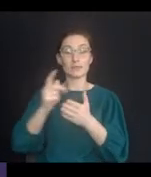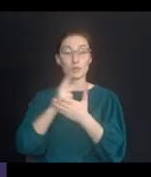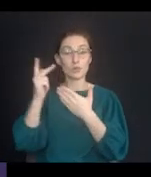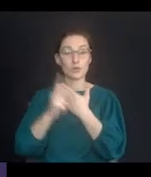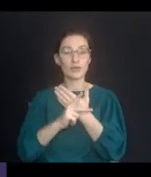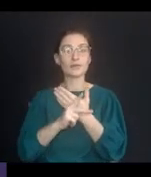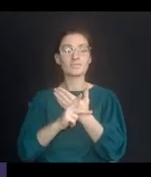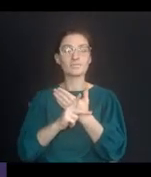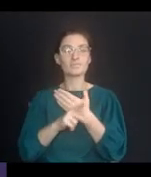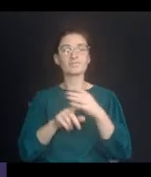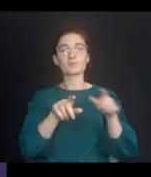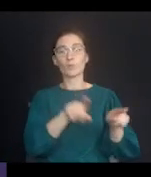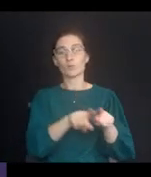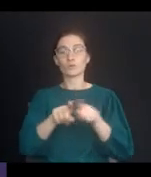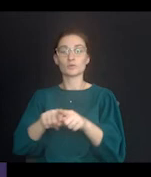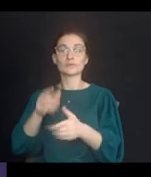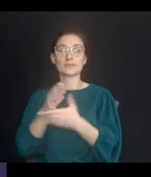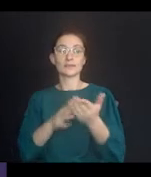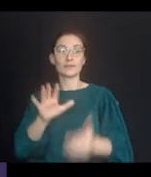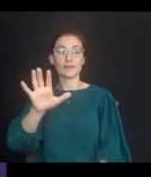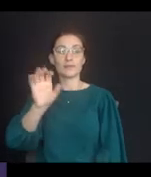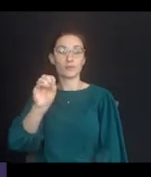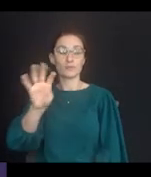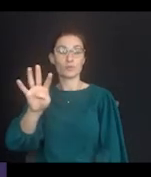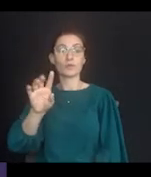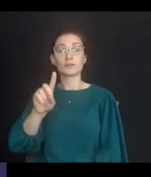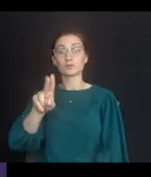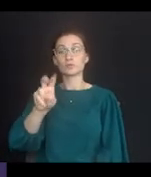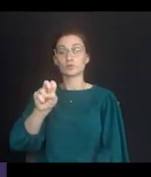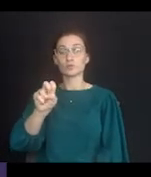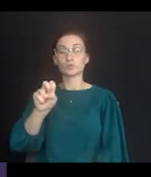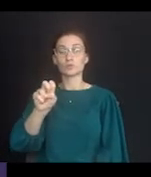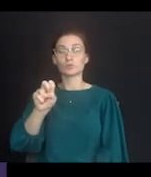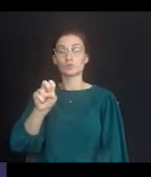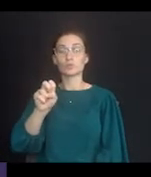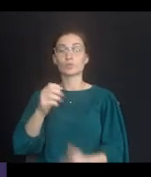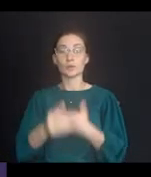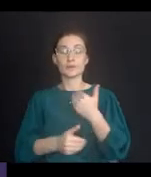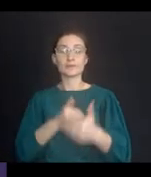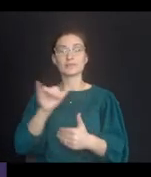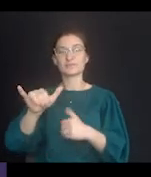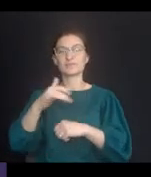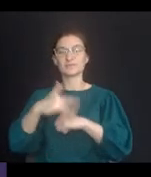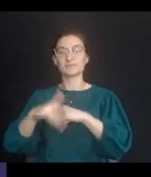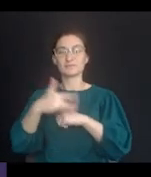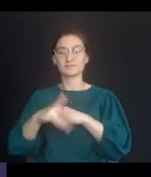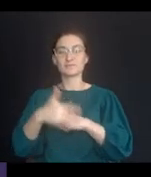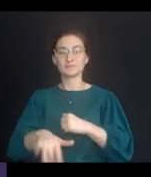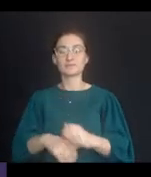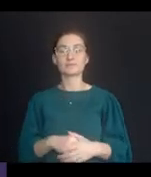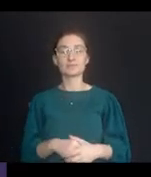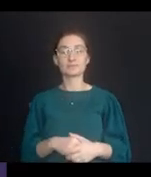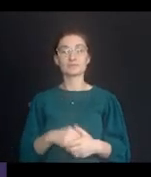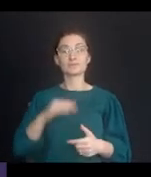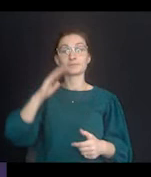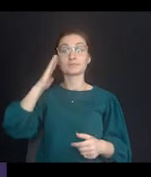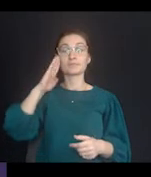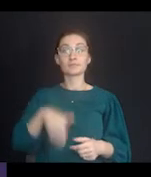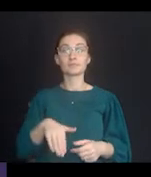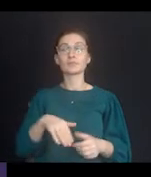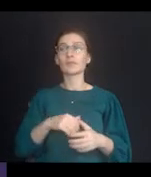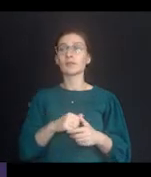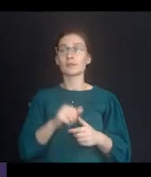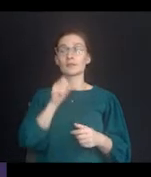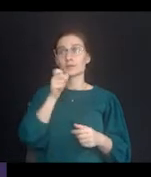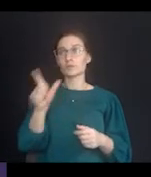programs. And also Section 504 due process is available, you know, aside